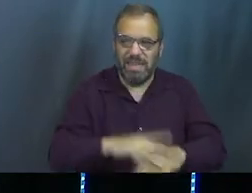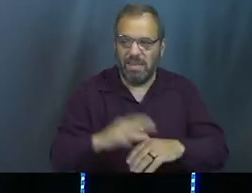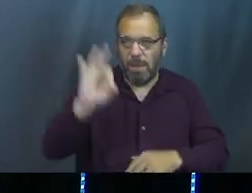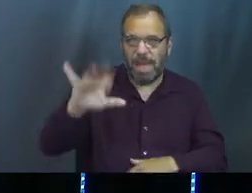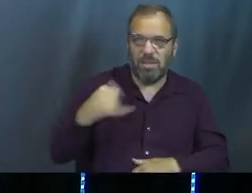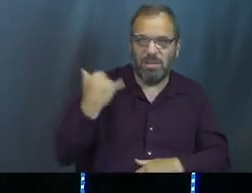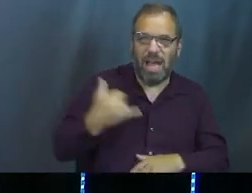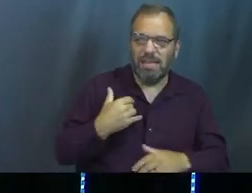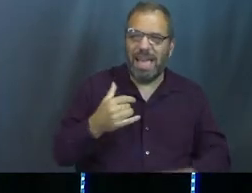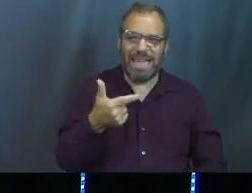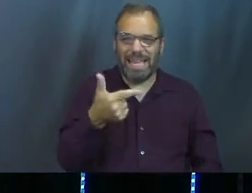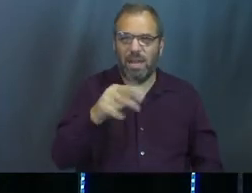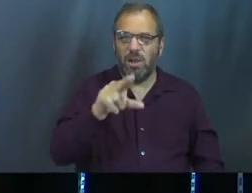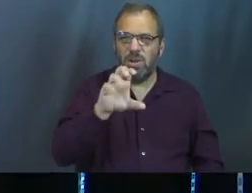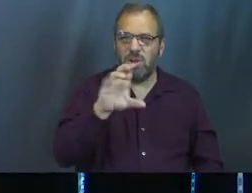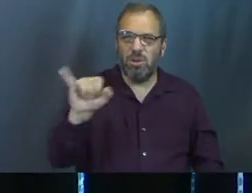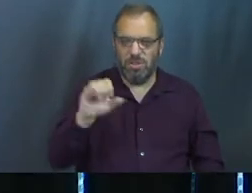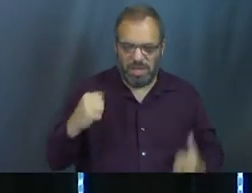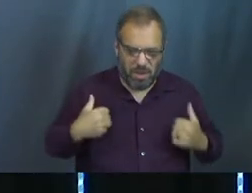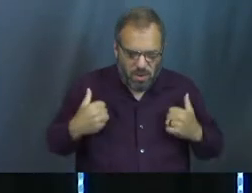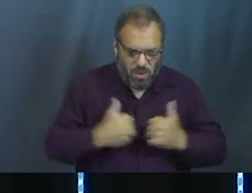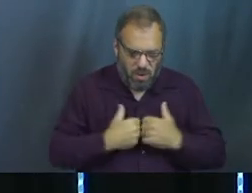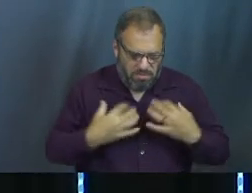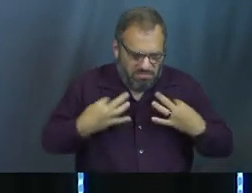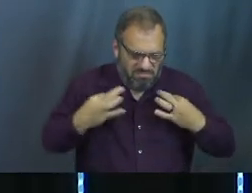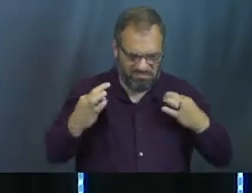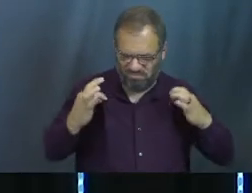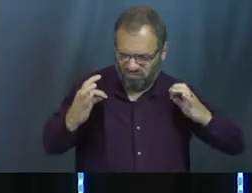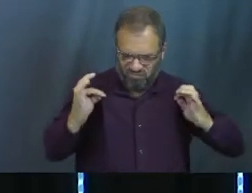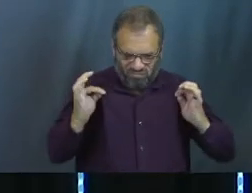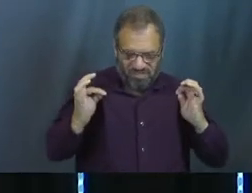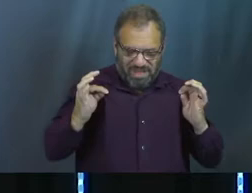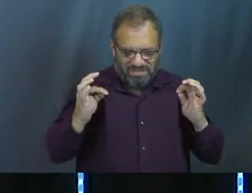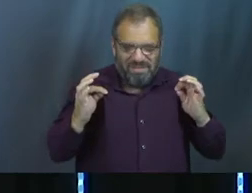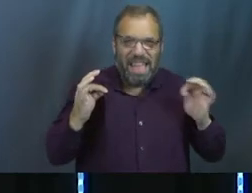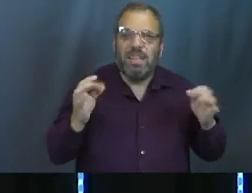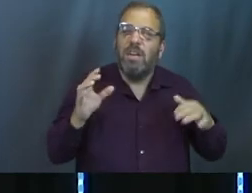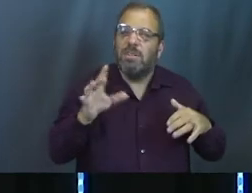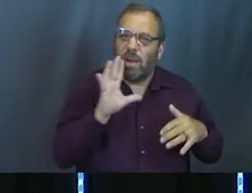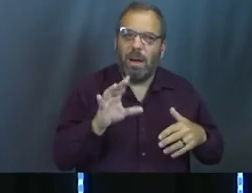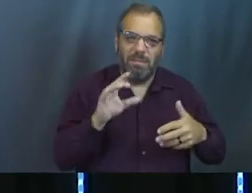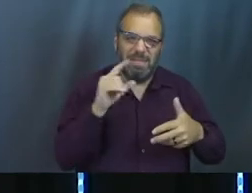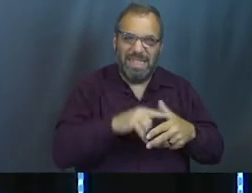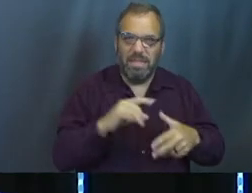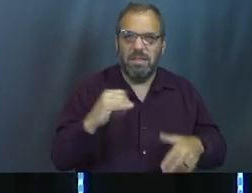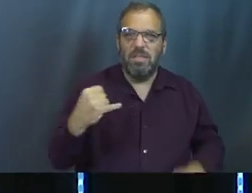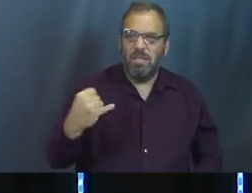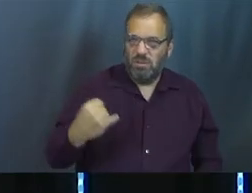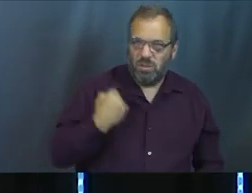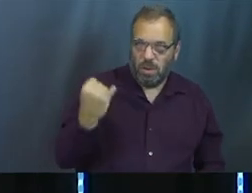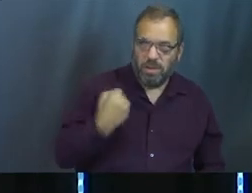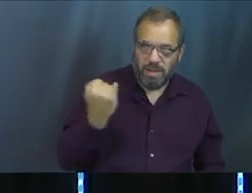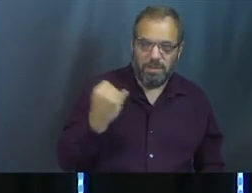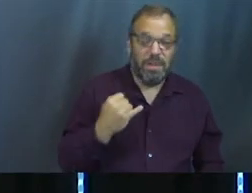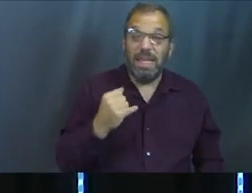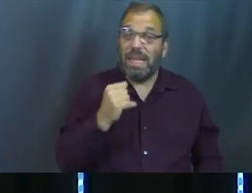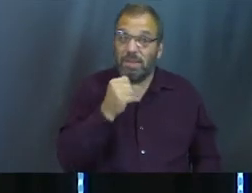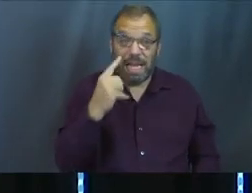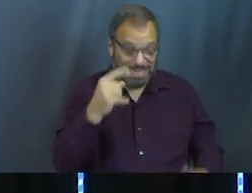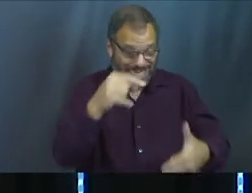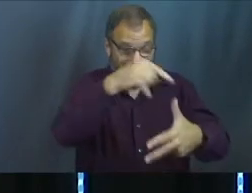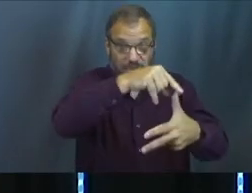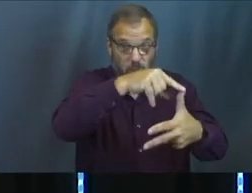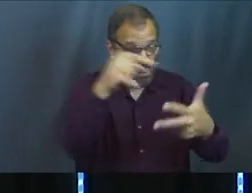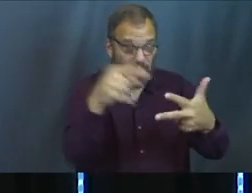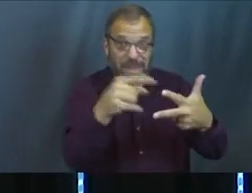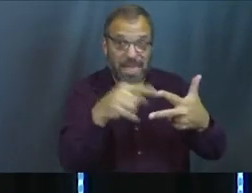equated it to a Gucci robe. You know what I'm saying? Imagine that. It's kind of like what he was wearing. So we're talking about this Joseph. If you didn't see those first